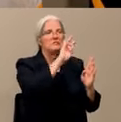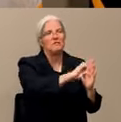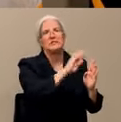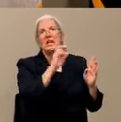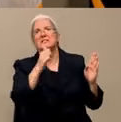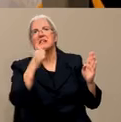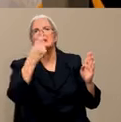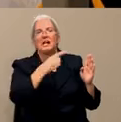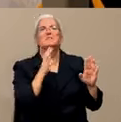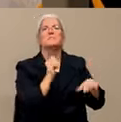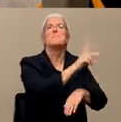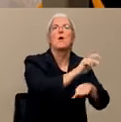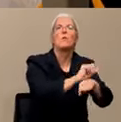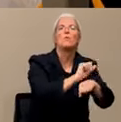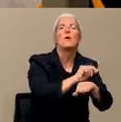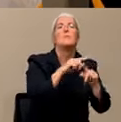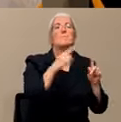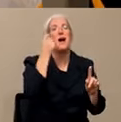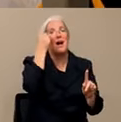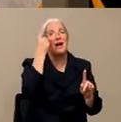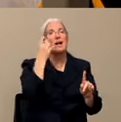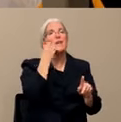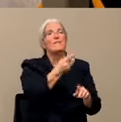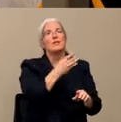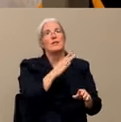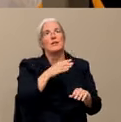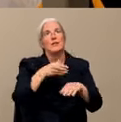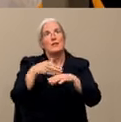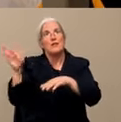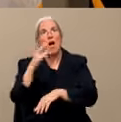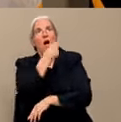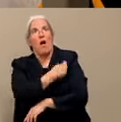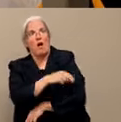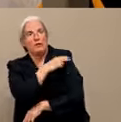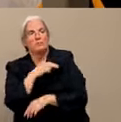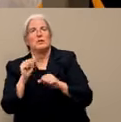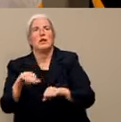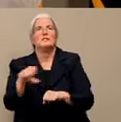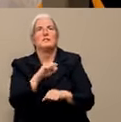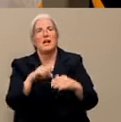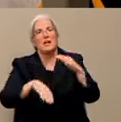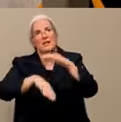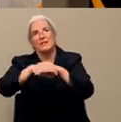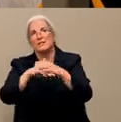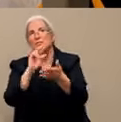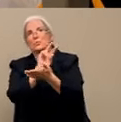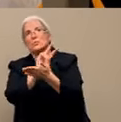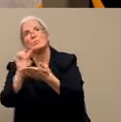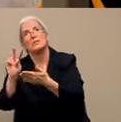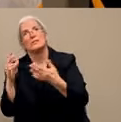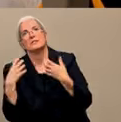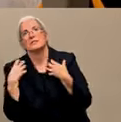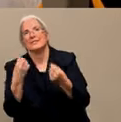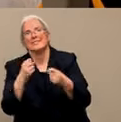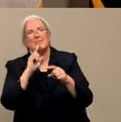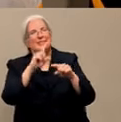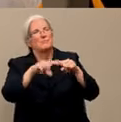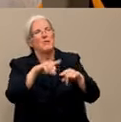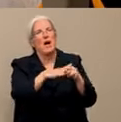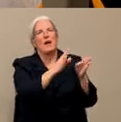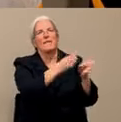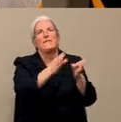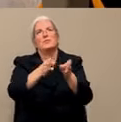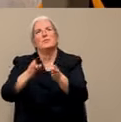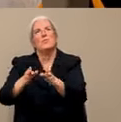it can take a few weeks to get better. So it just really depends. Dr. V., another question for you. This is in regard to